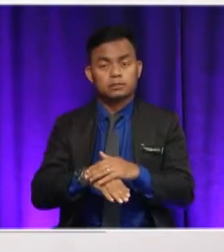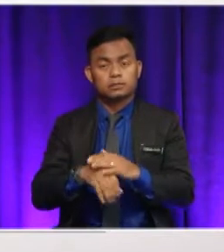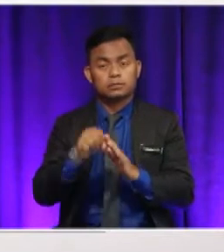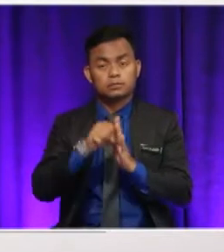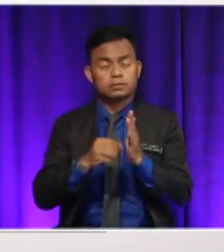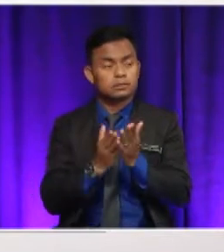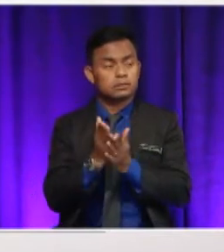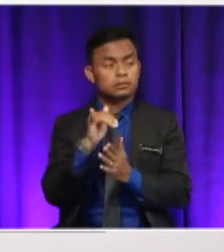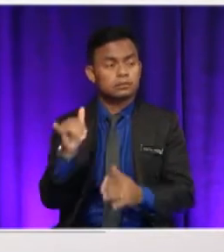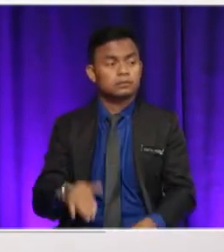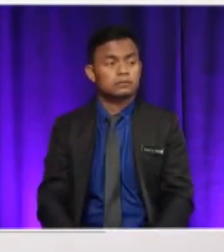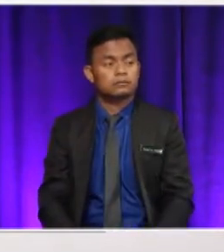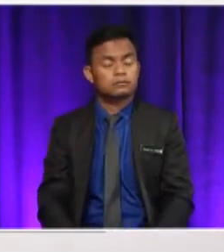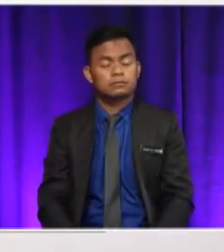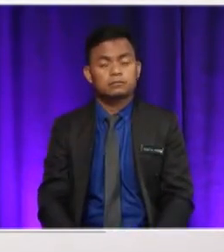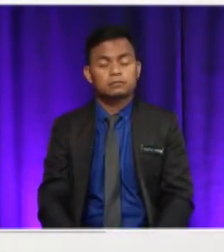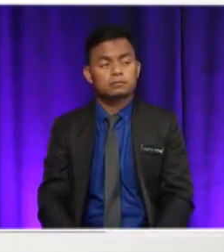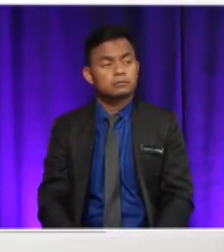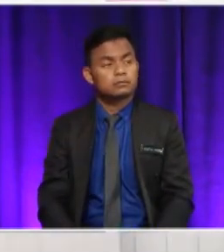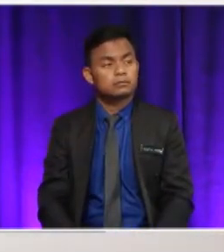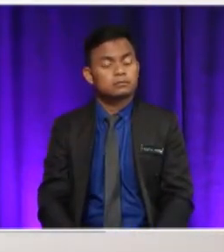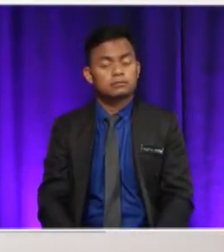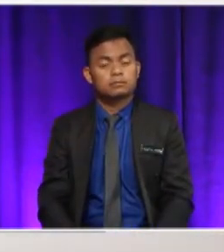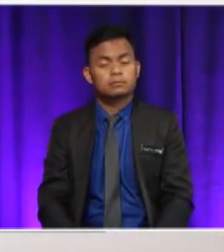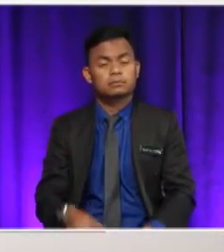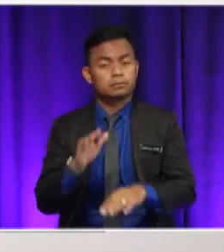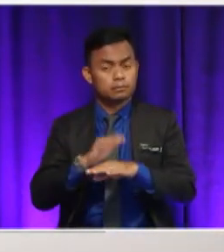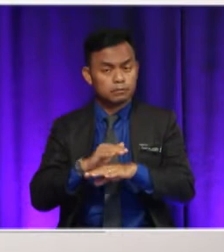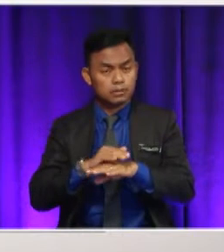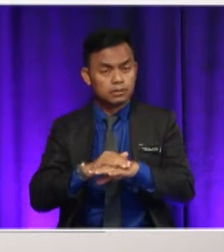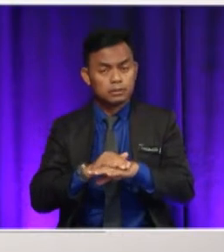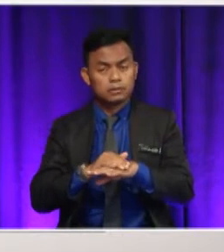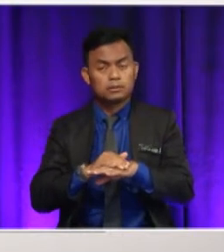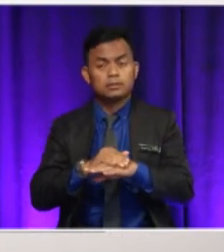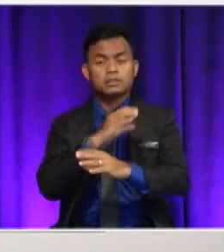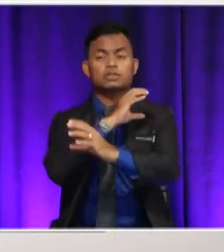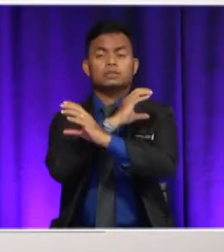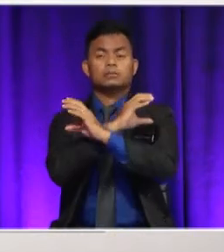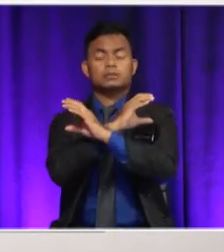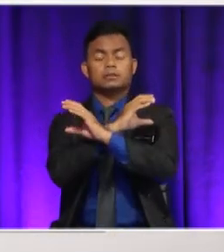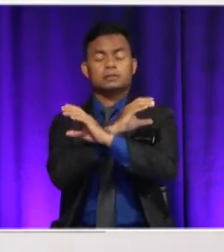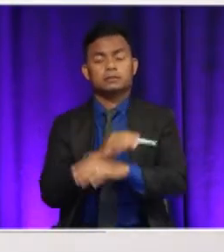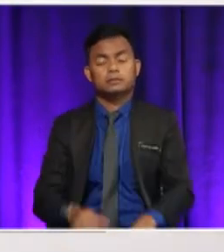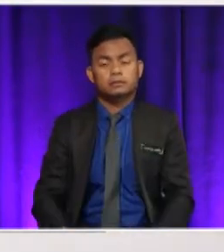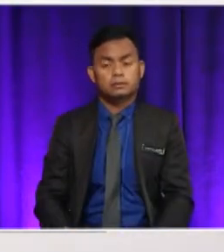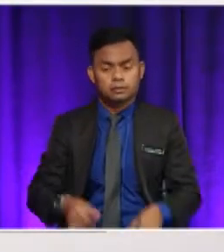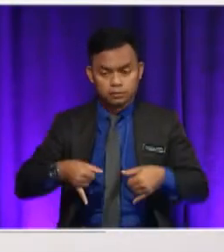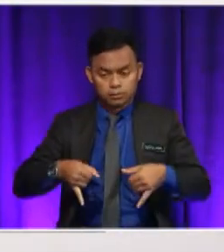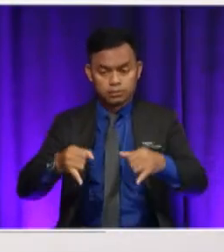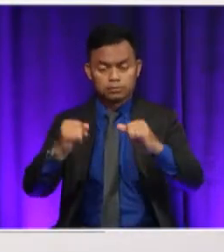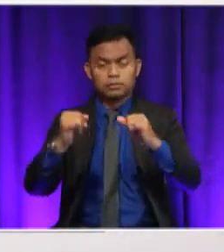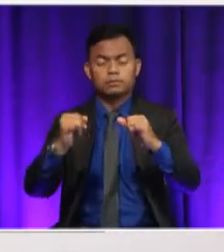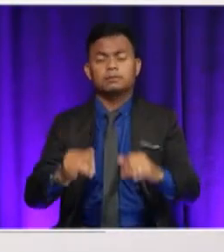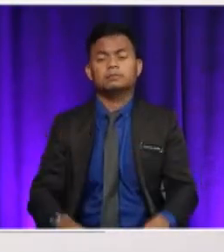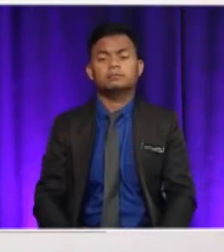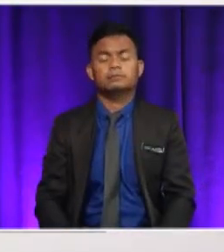Along the way, Staford faced many dangers and challenges. He and Cho often had to cross swamps and rivers with